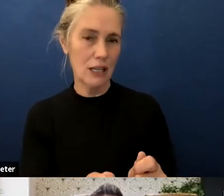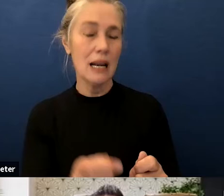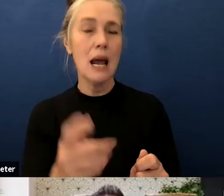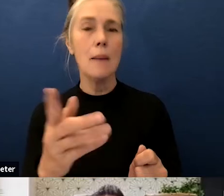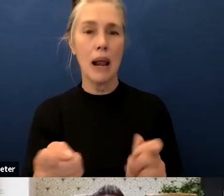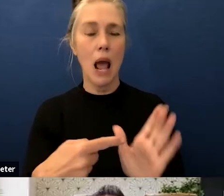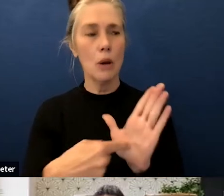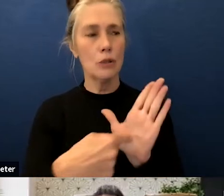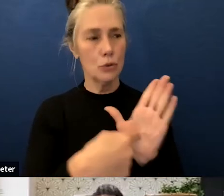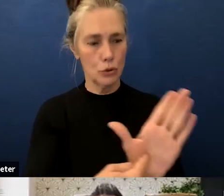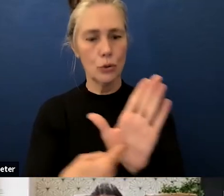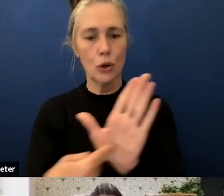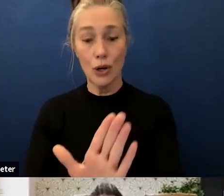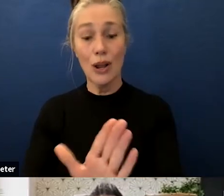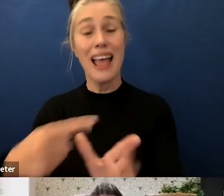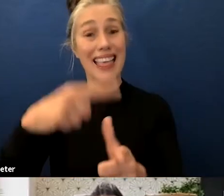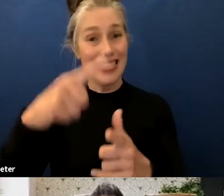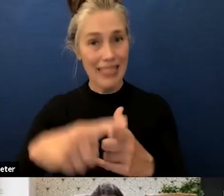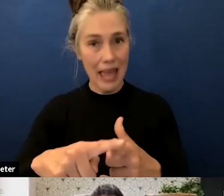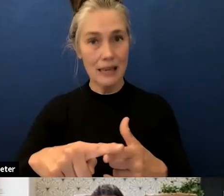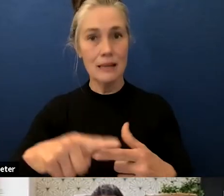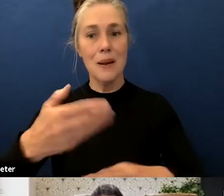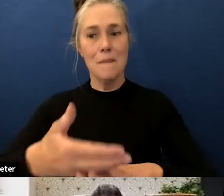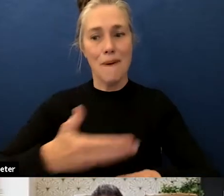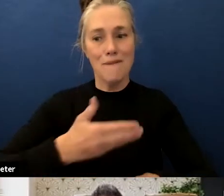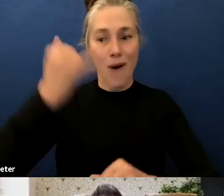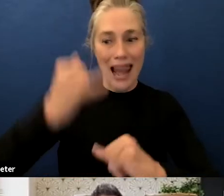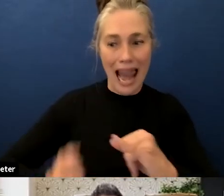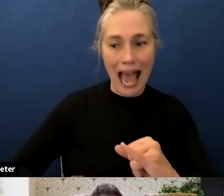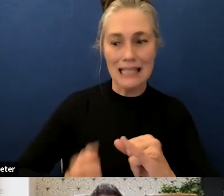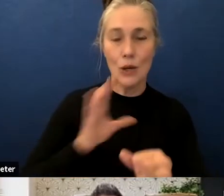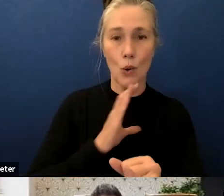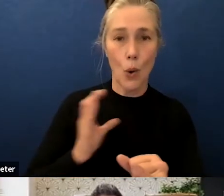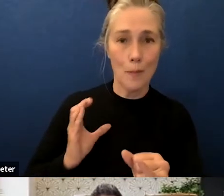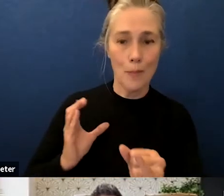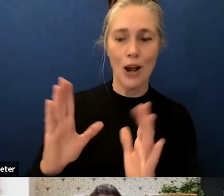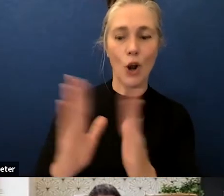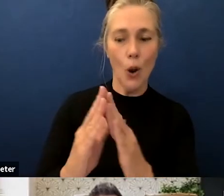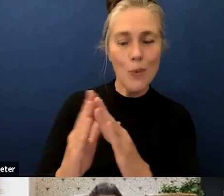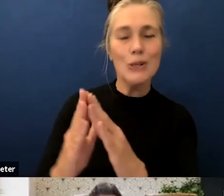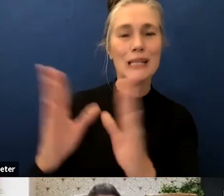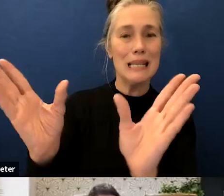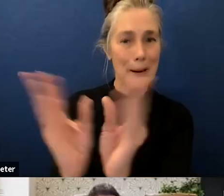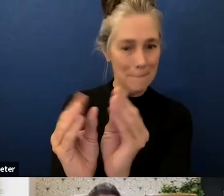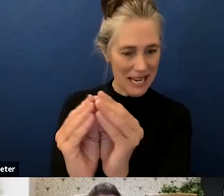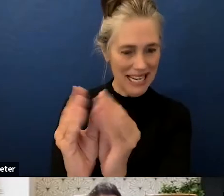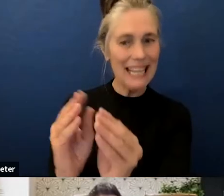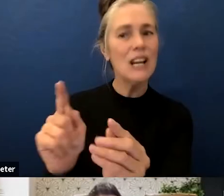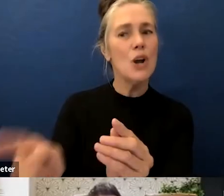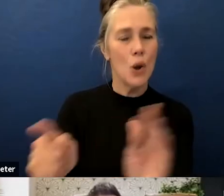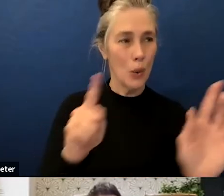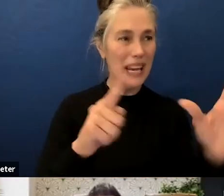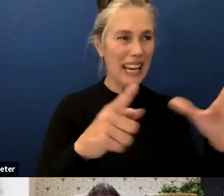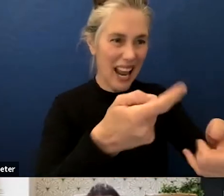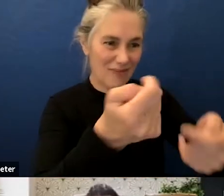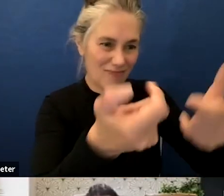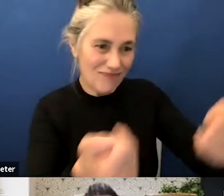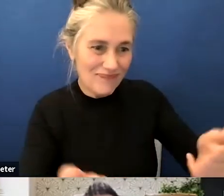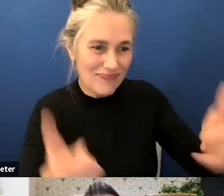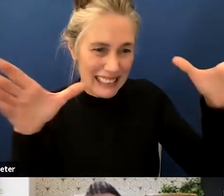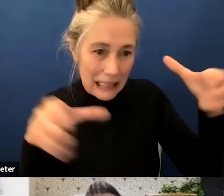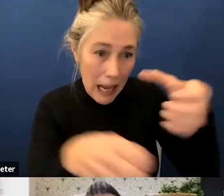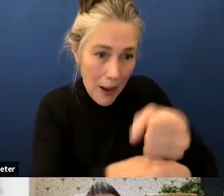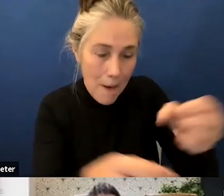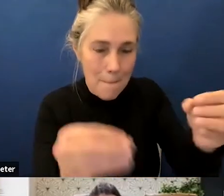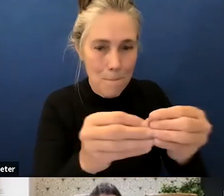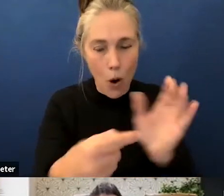we go to our last community meeting we can really focus on those um and the merits of those and then present you with something